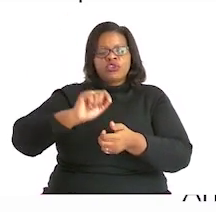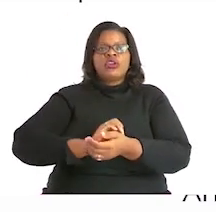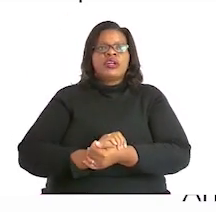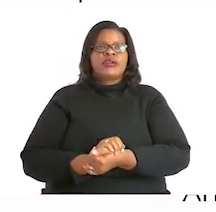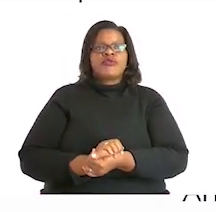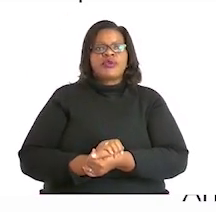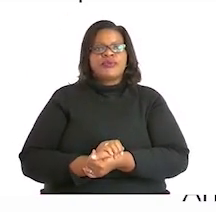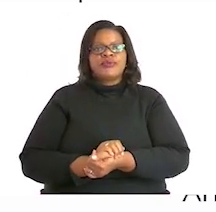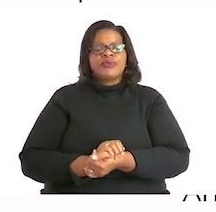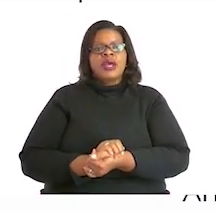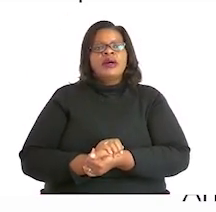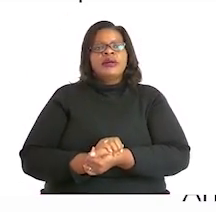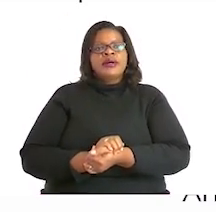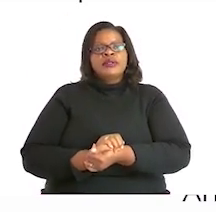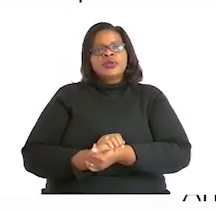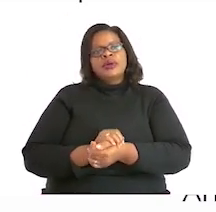Let's try another example.